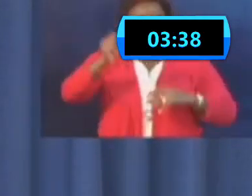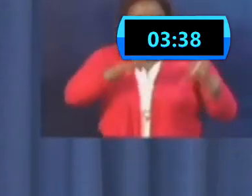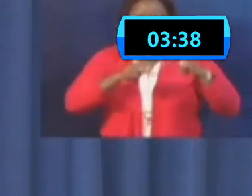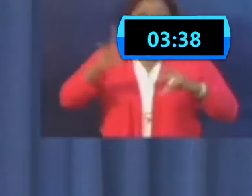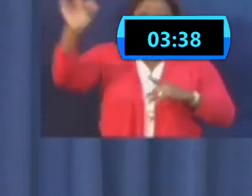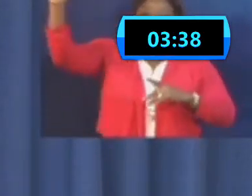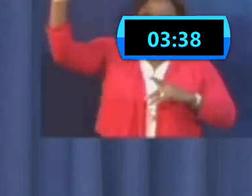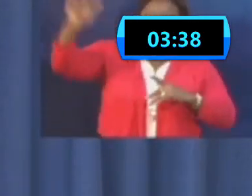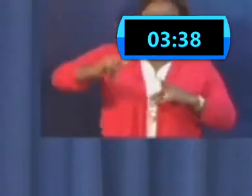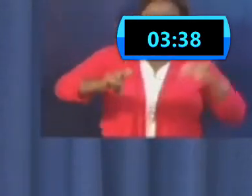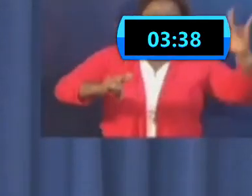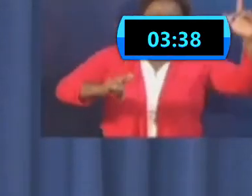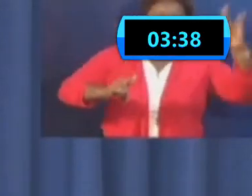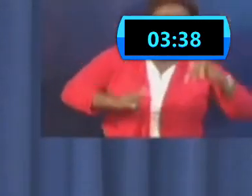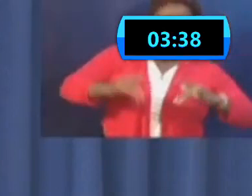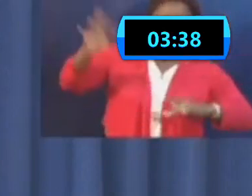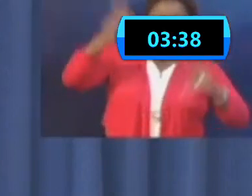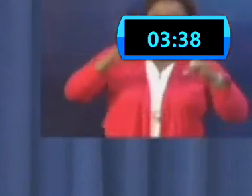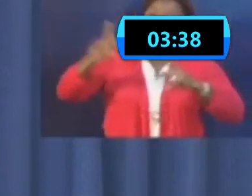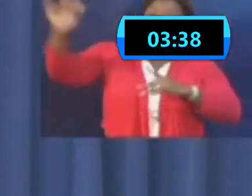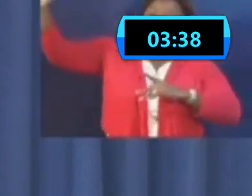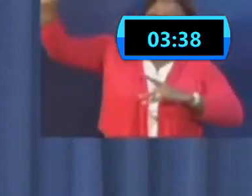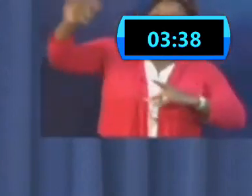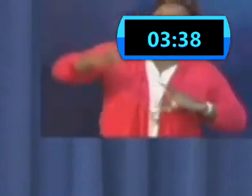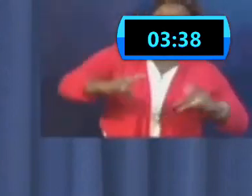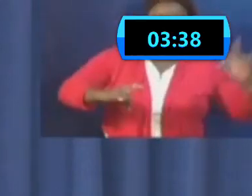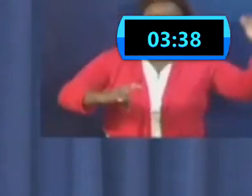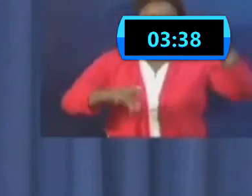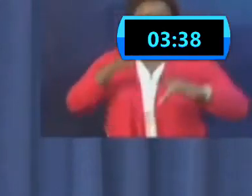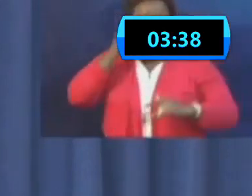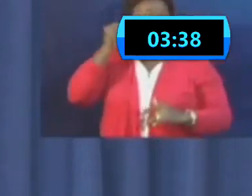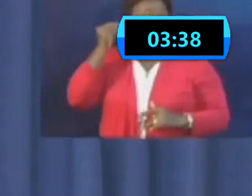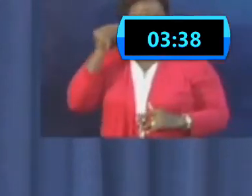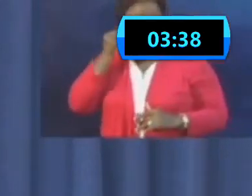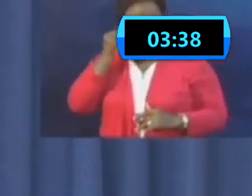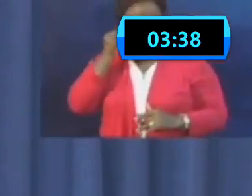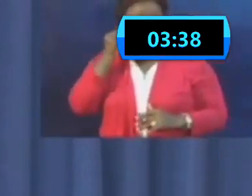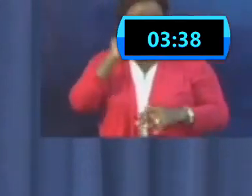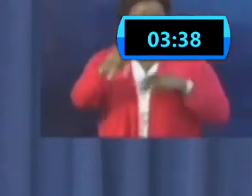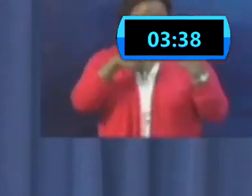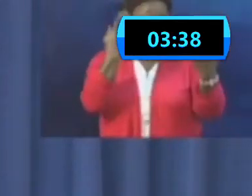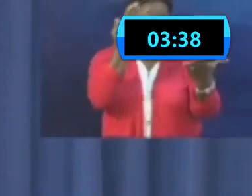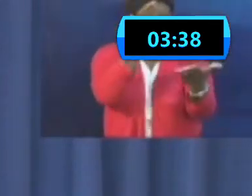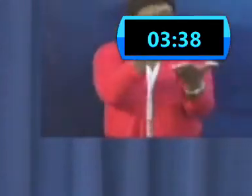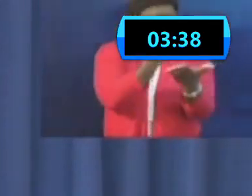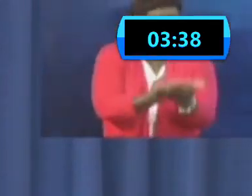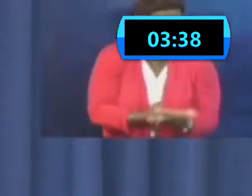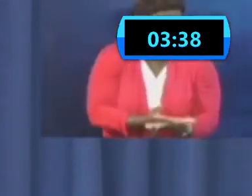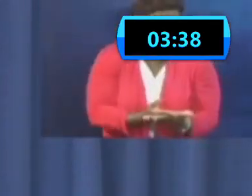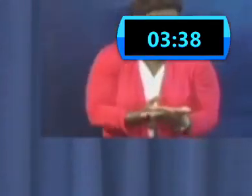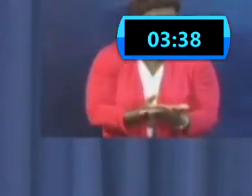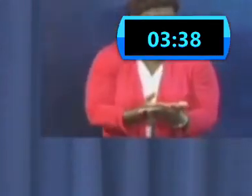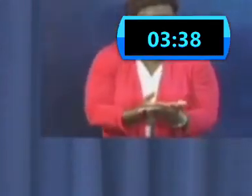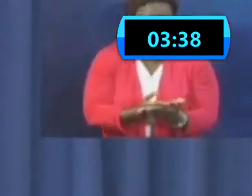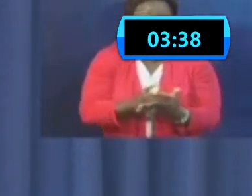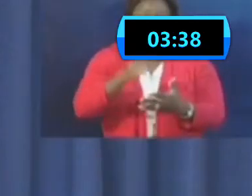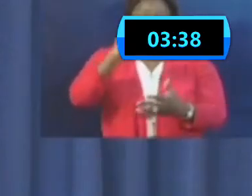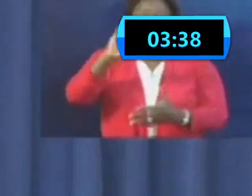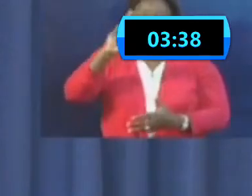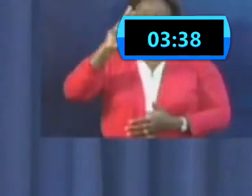more liberal way and persons will come home and when they arrive here the CMO